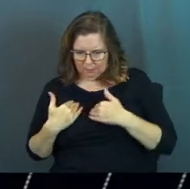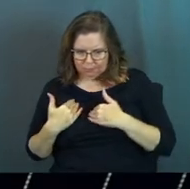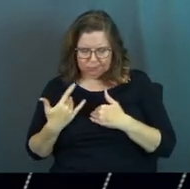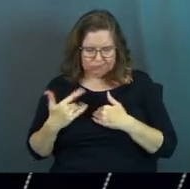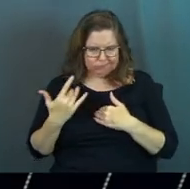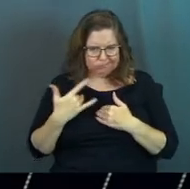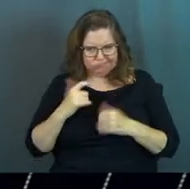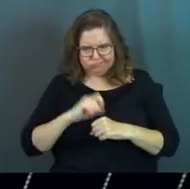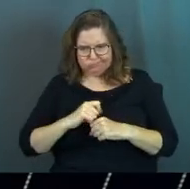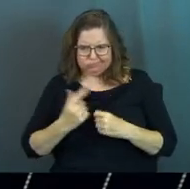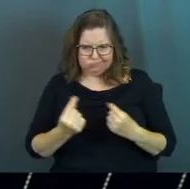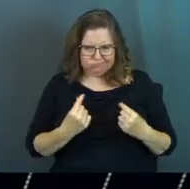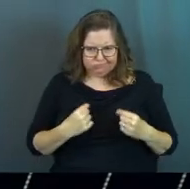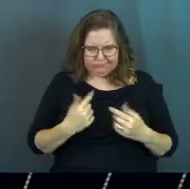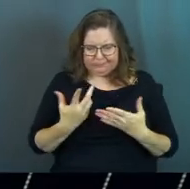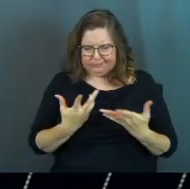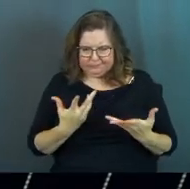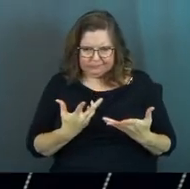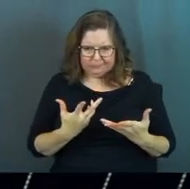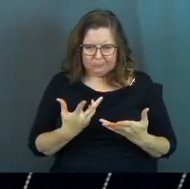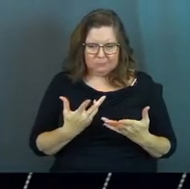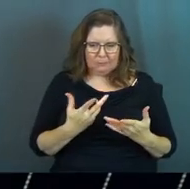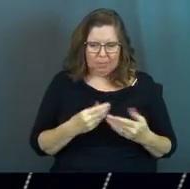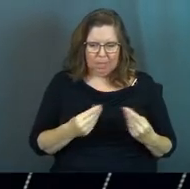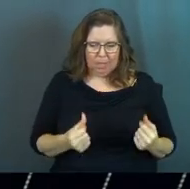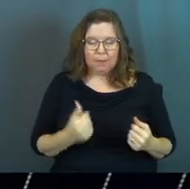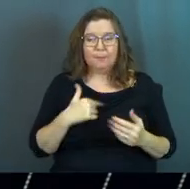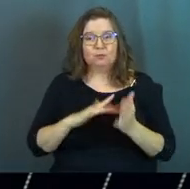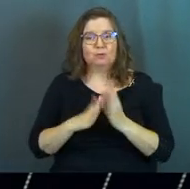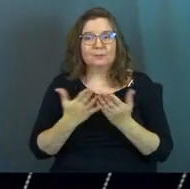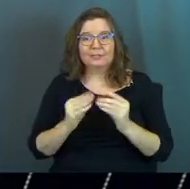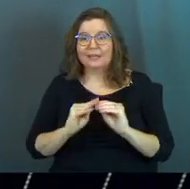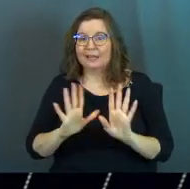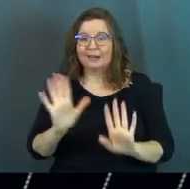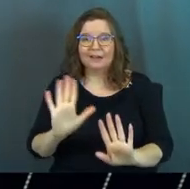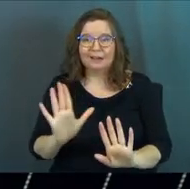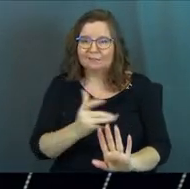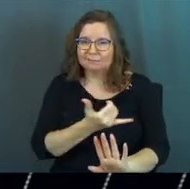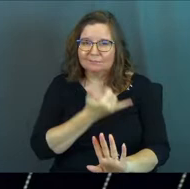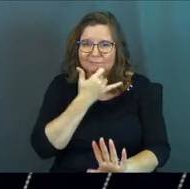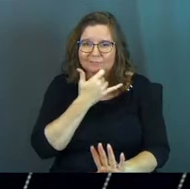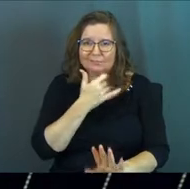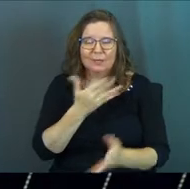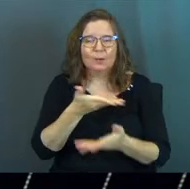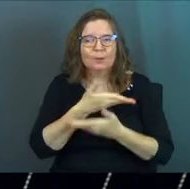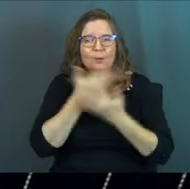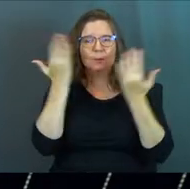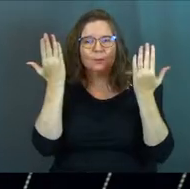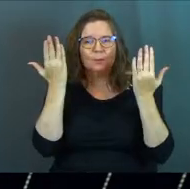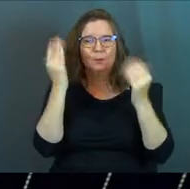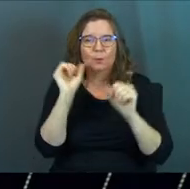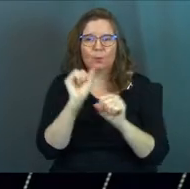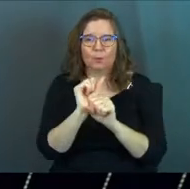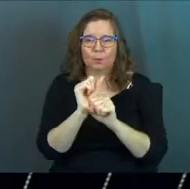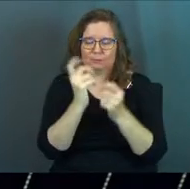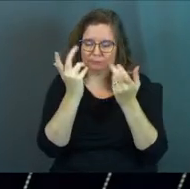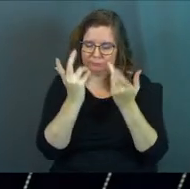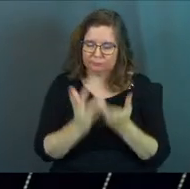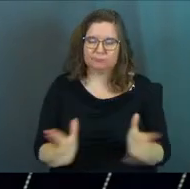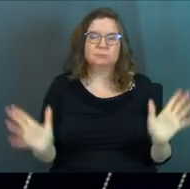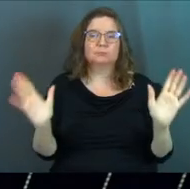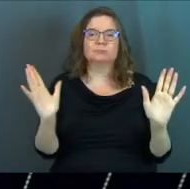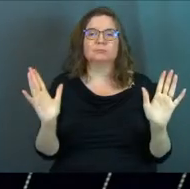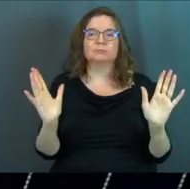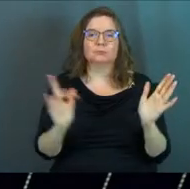still feeling like we've got work to do and penance to do. And the scripture is very clear. You do not. The work has been done once for